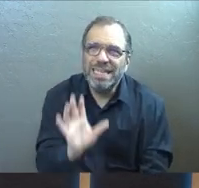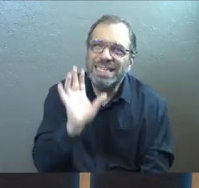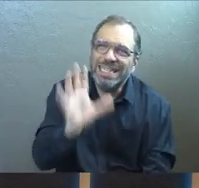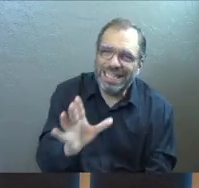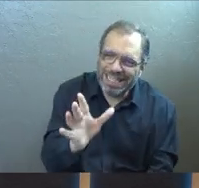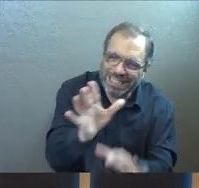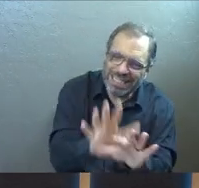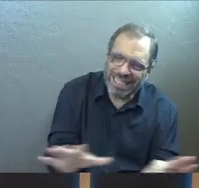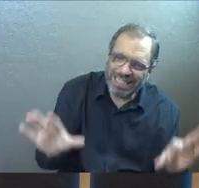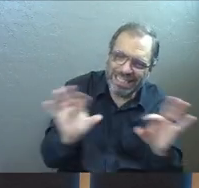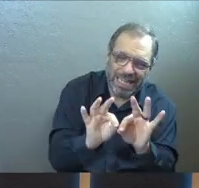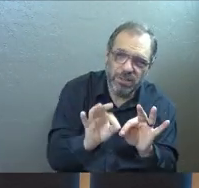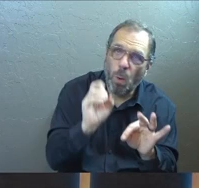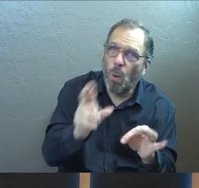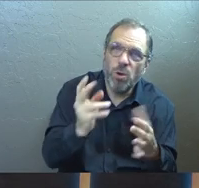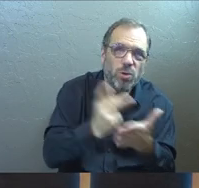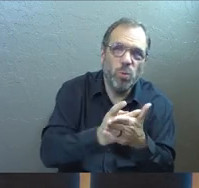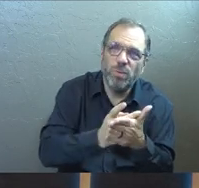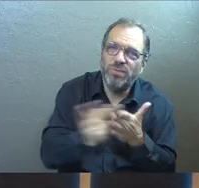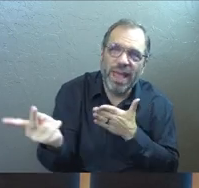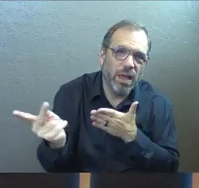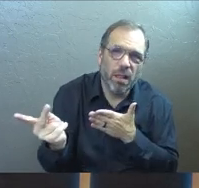It's essential or you won't make it.